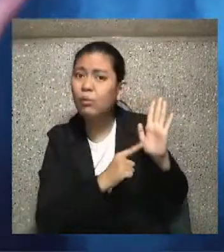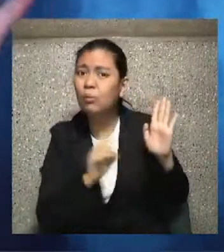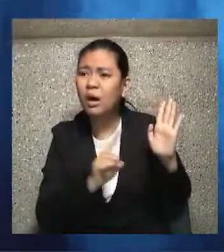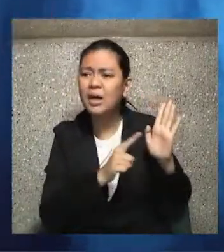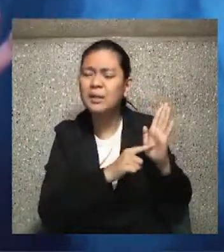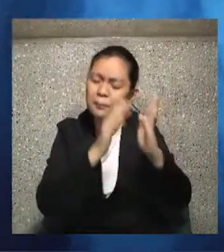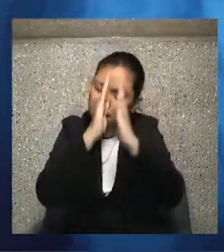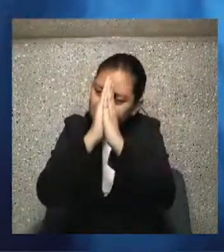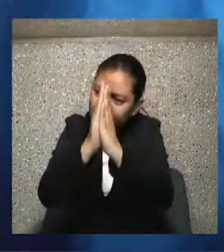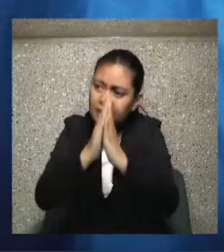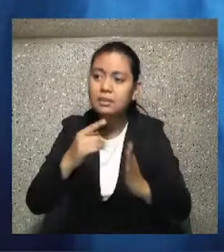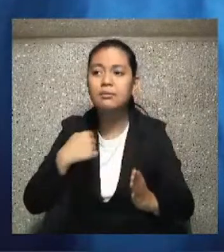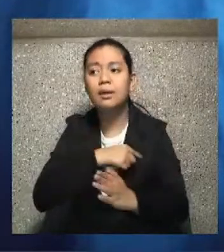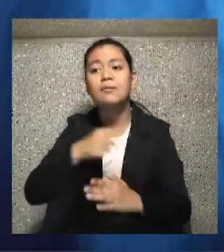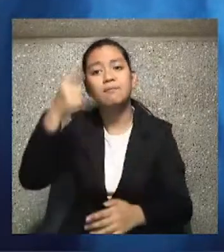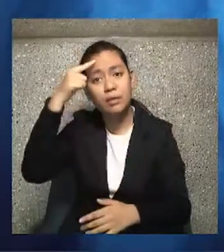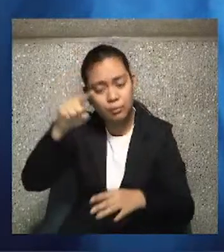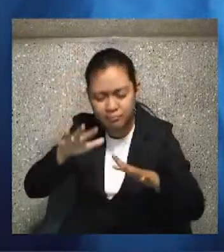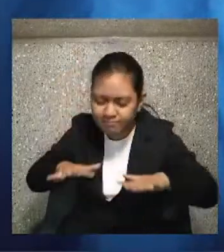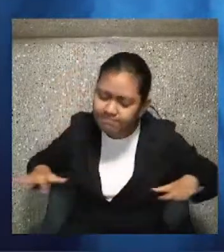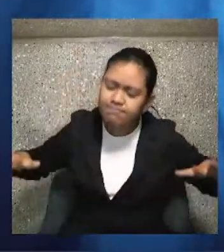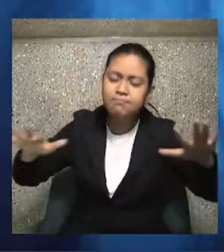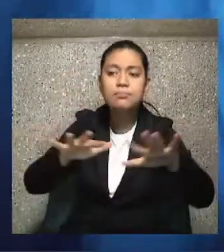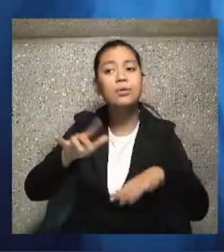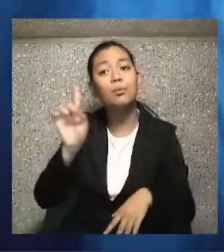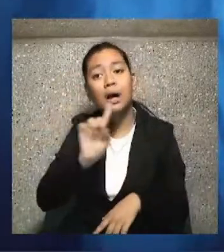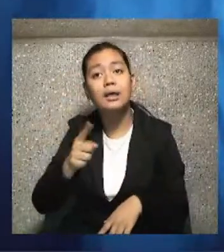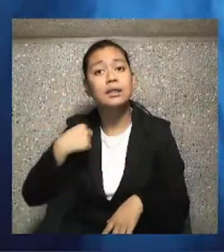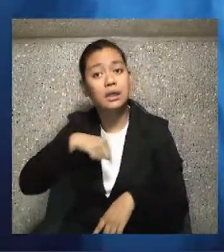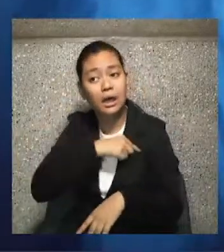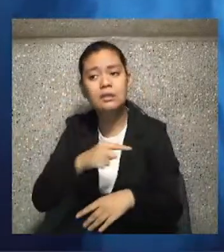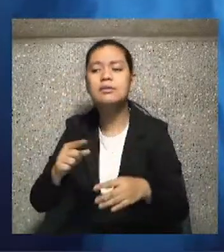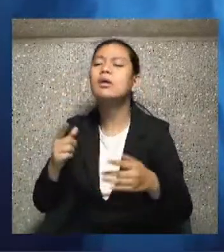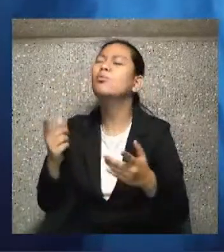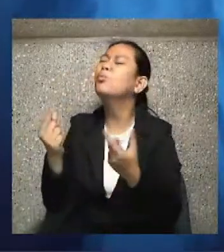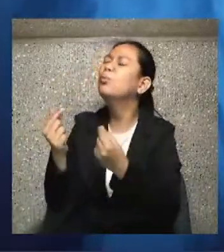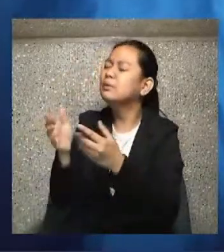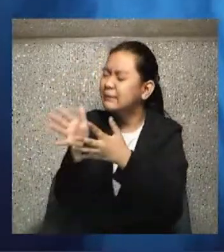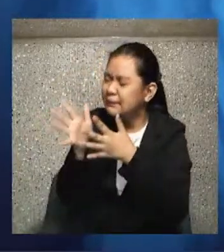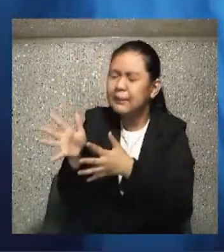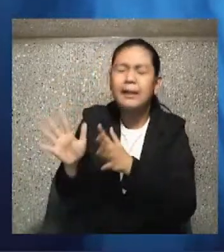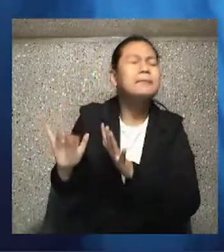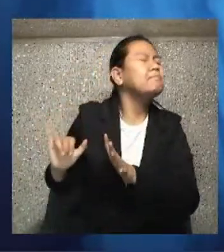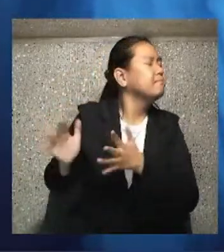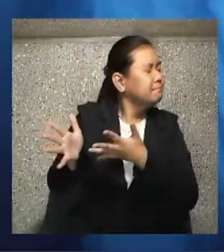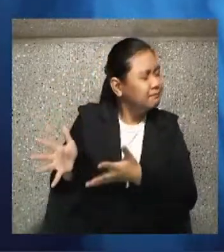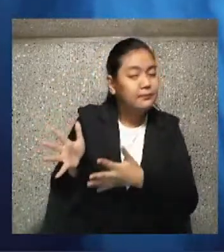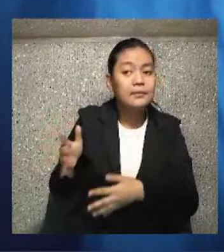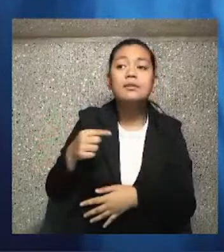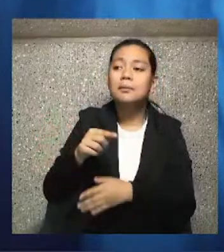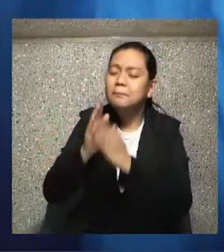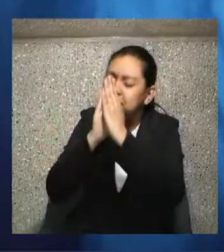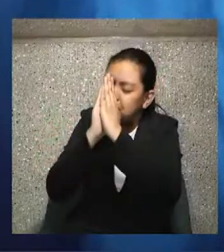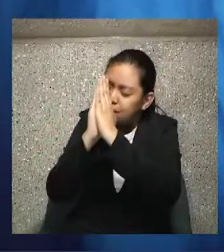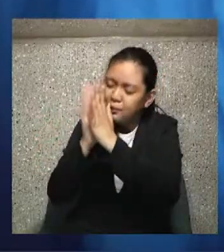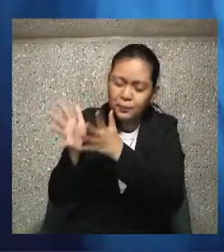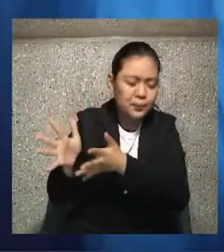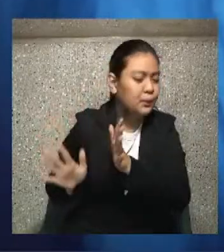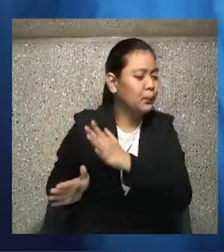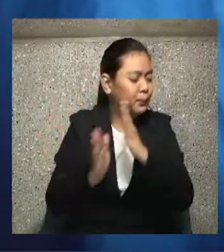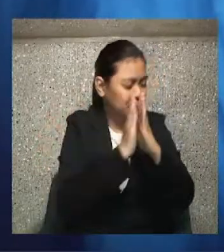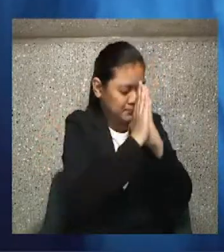They might not change when you do that, but you will. You can't help praying for somebody without you changing